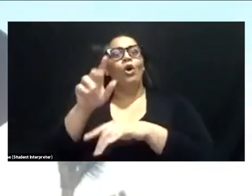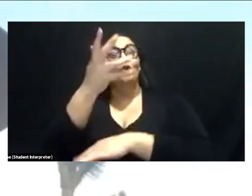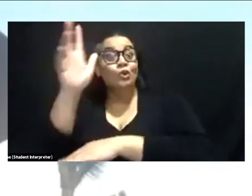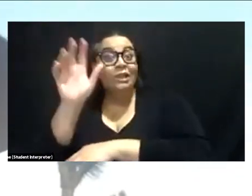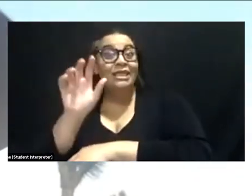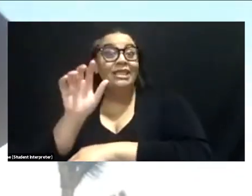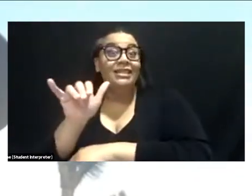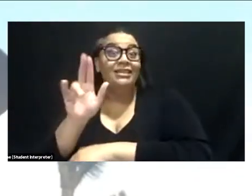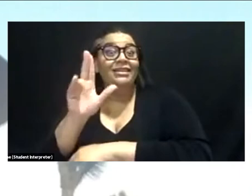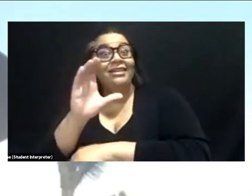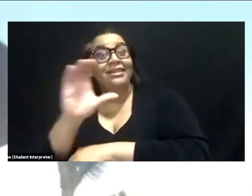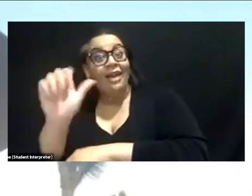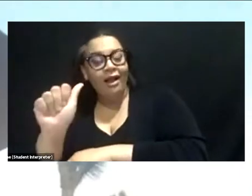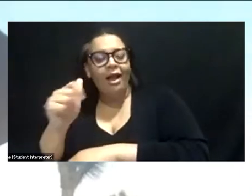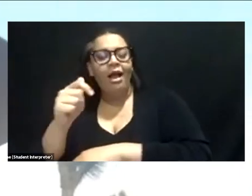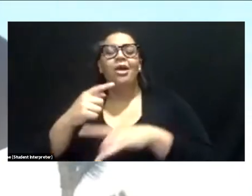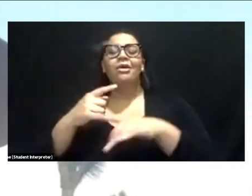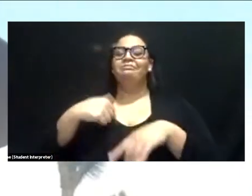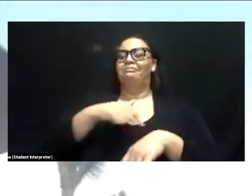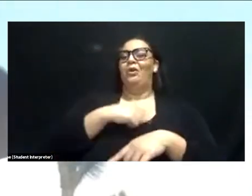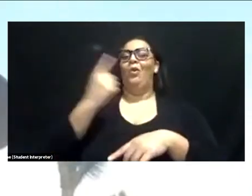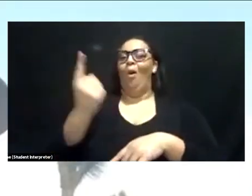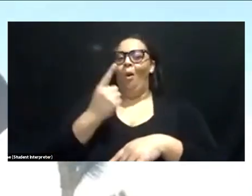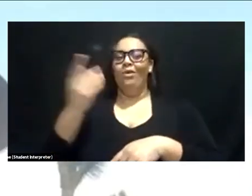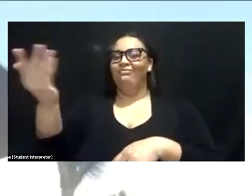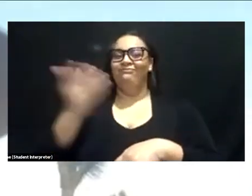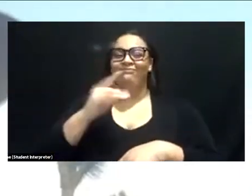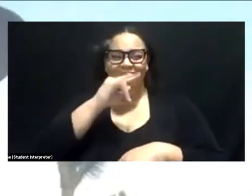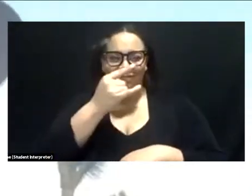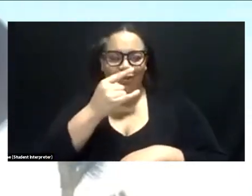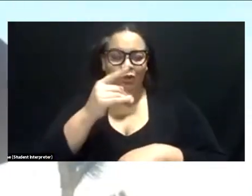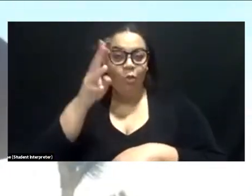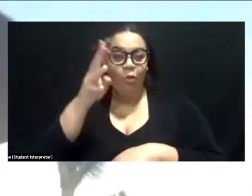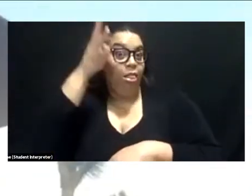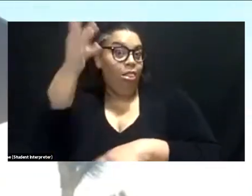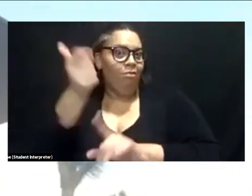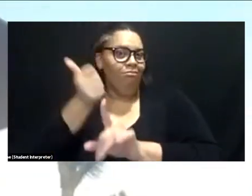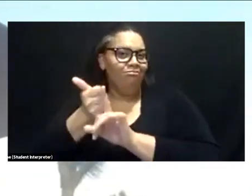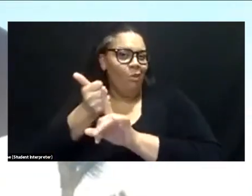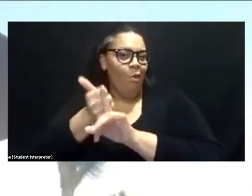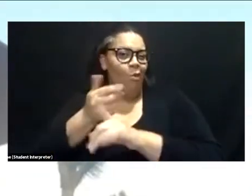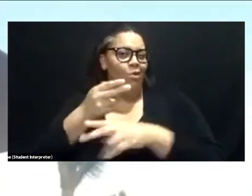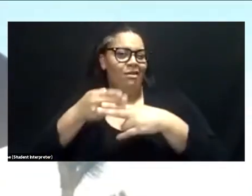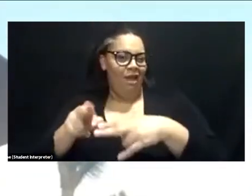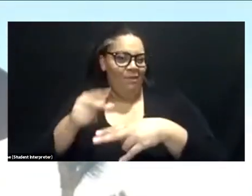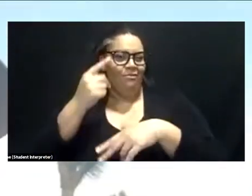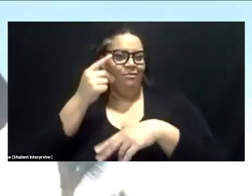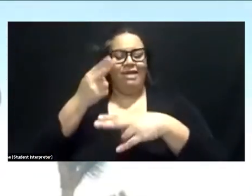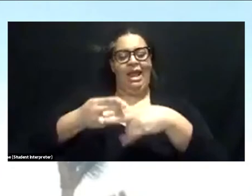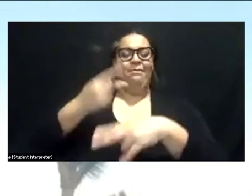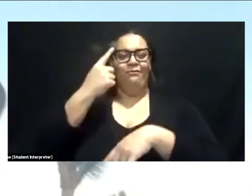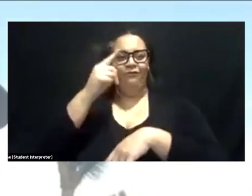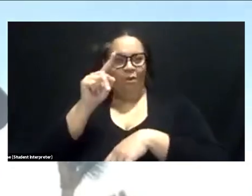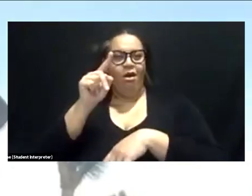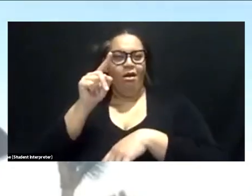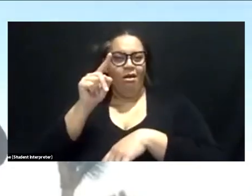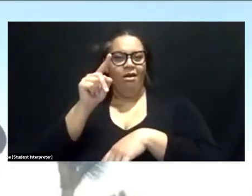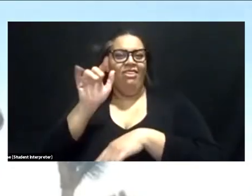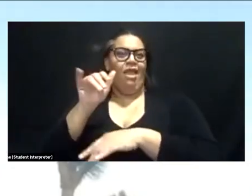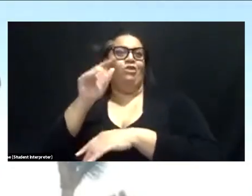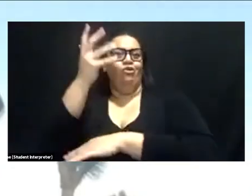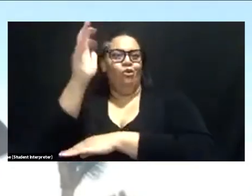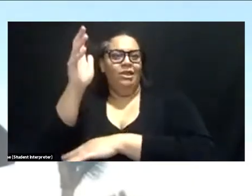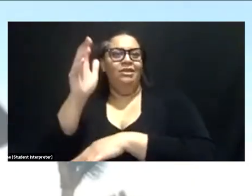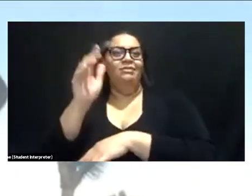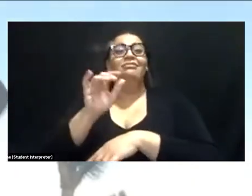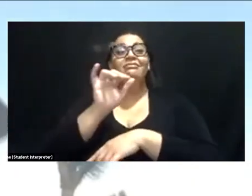we always invite children to make up their own name for the Joshua tree. Usually if there's a Joshua in the class and everyone just makes it their own name, like the